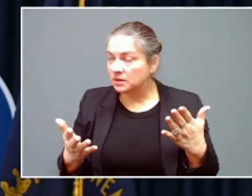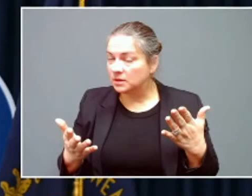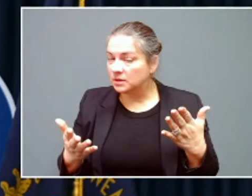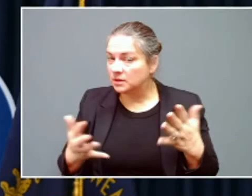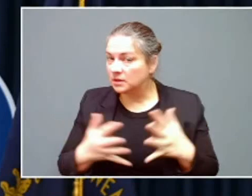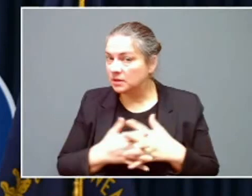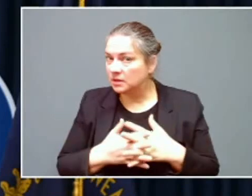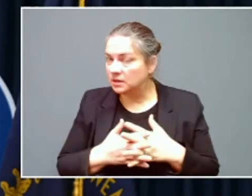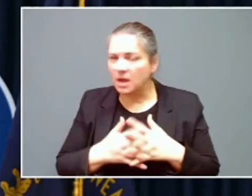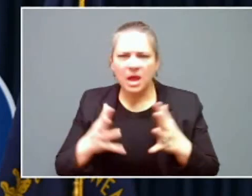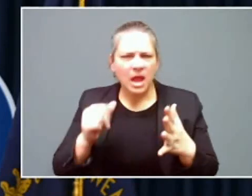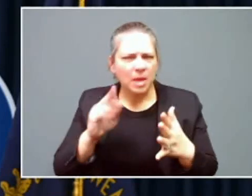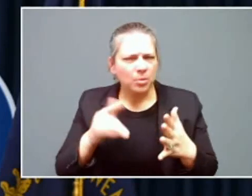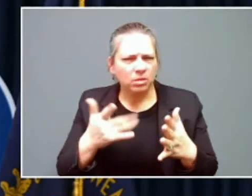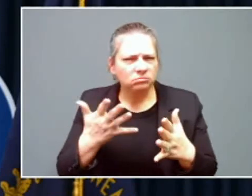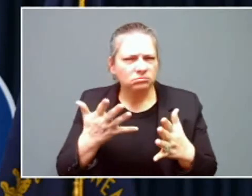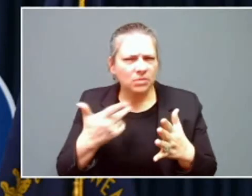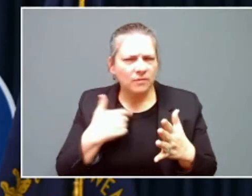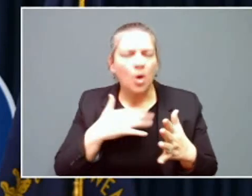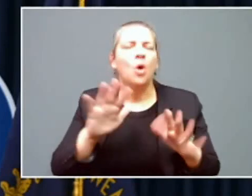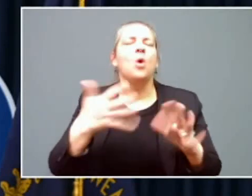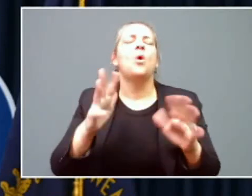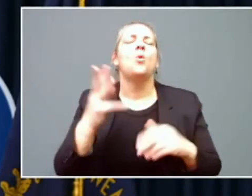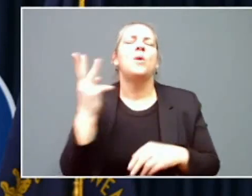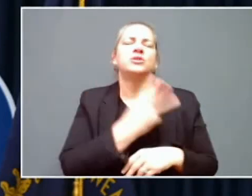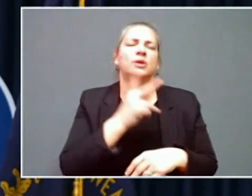April, can you? Oh, Western Kentucky.